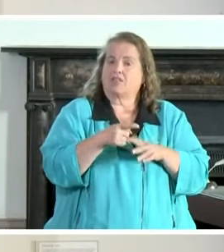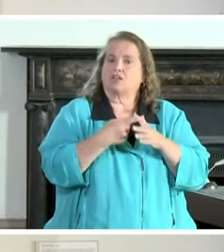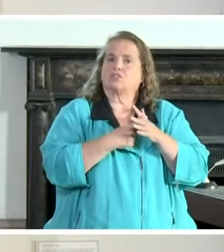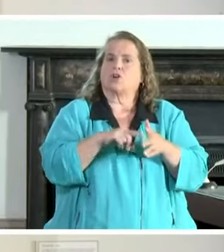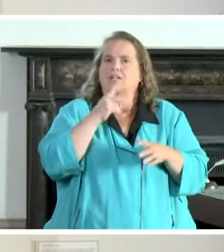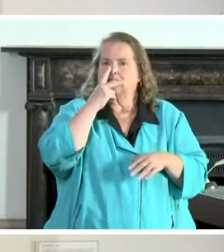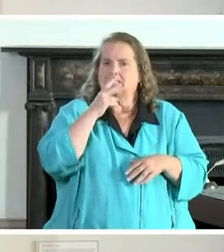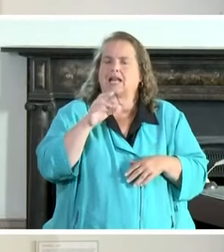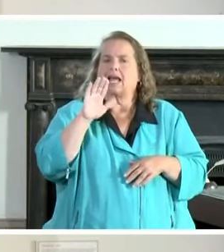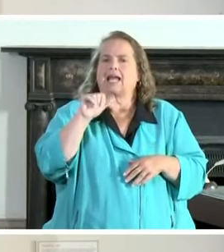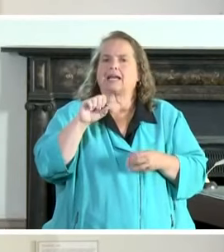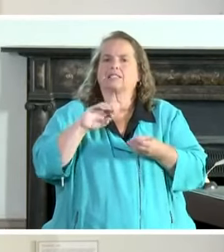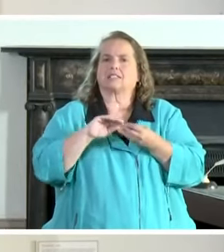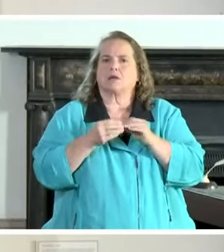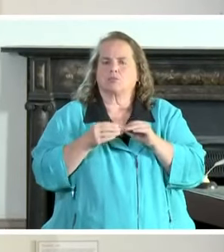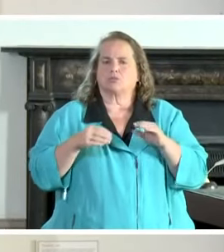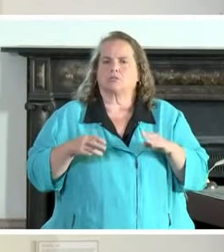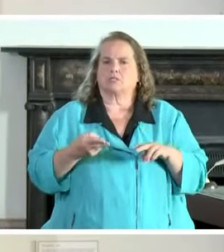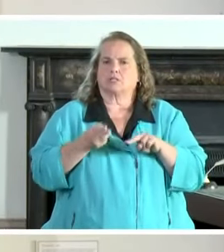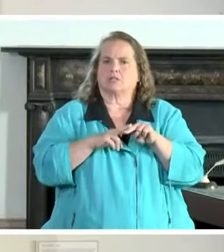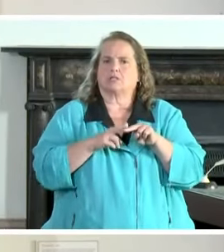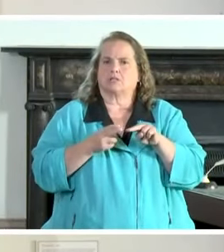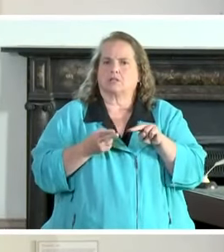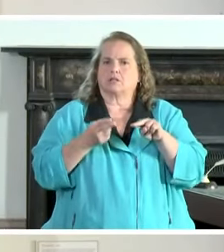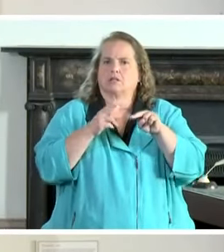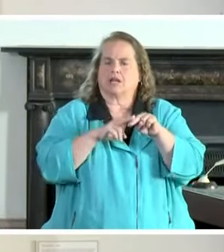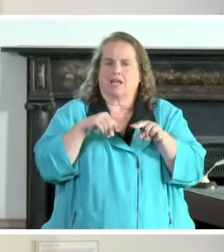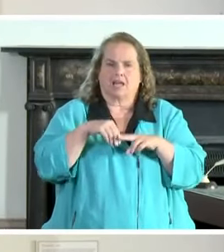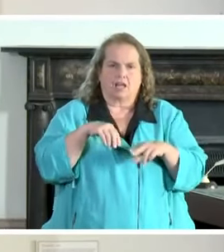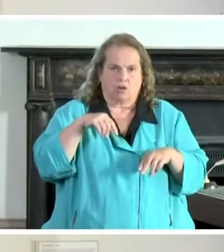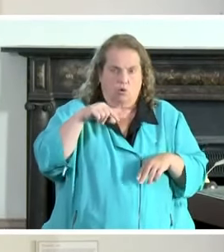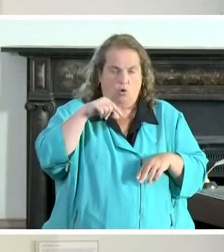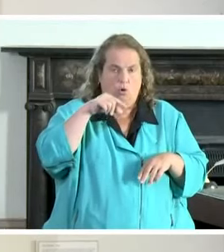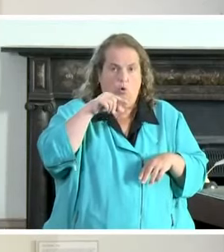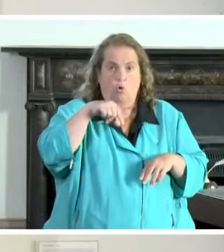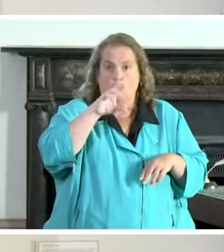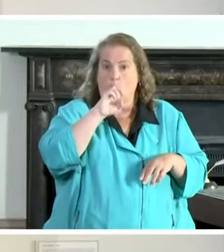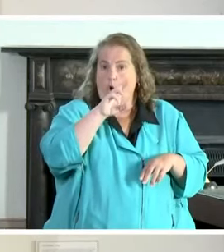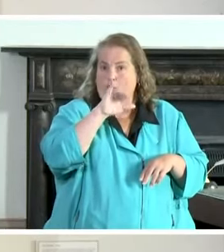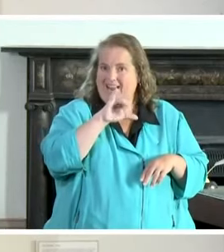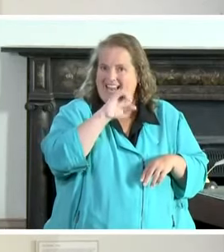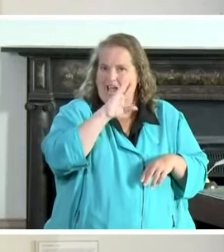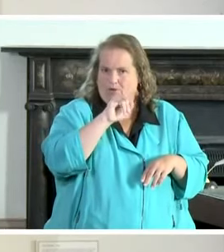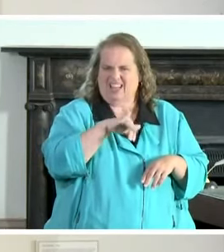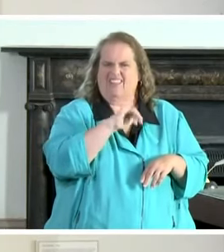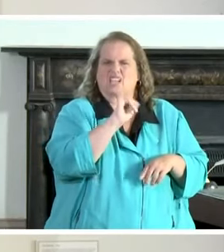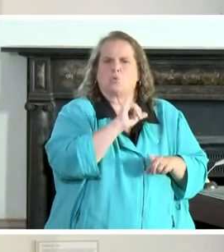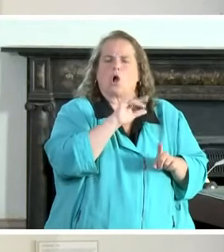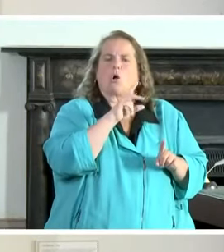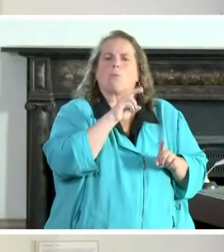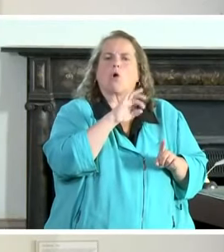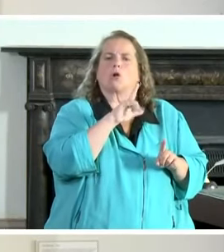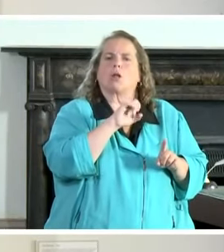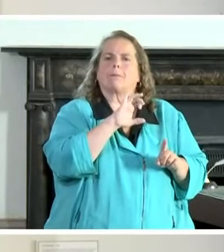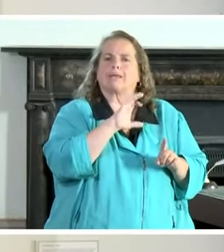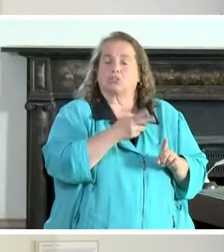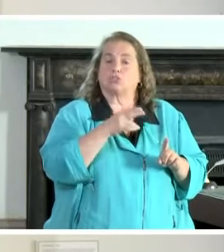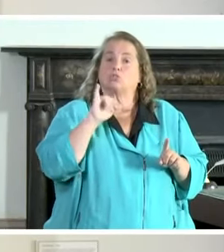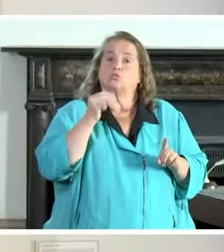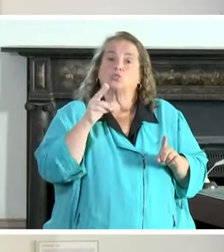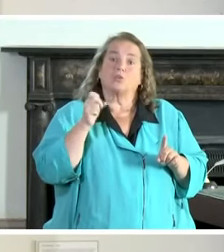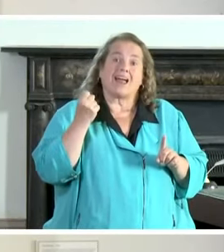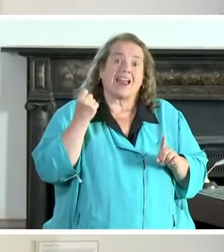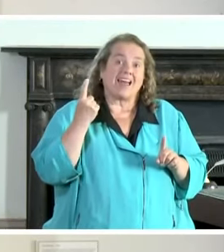seeing case numbers increase in harry and horry county which is where myrtle beach is located on june 11th the mayor